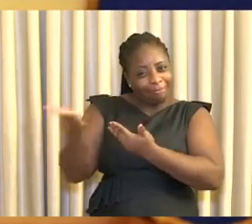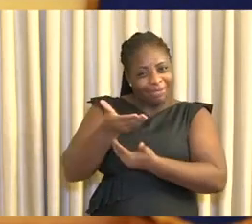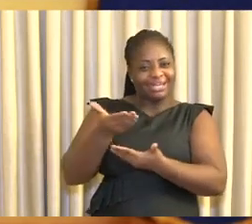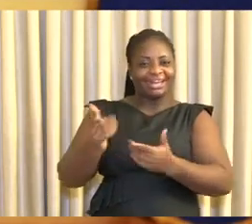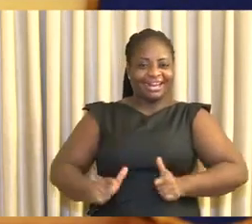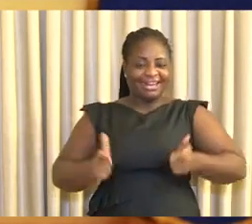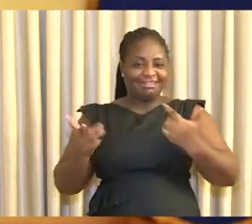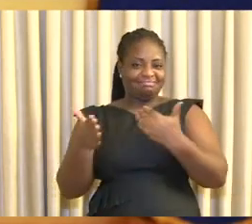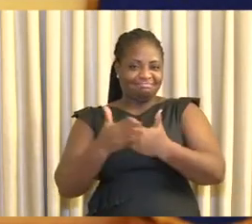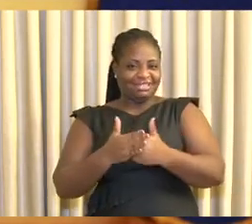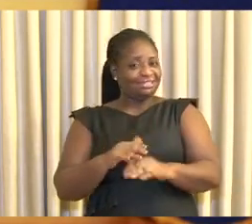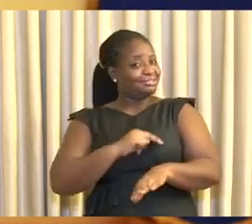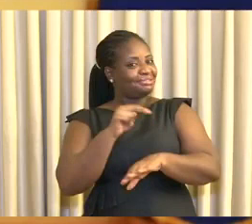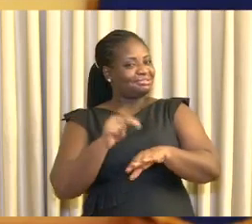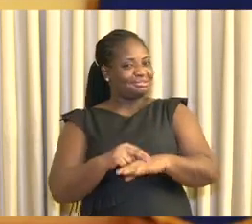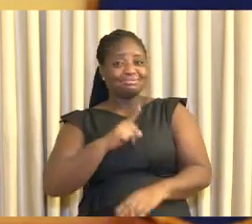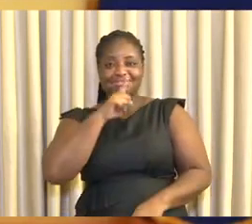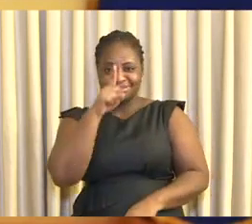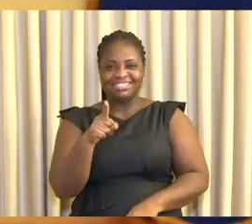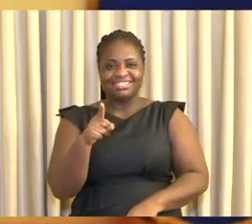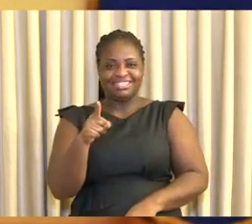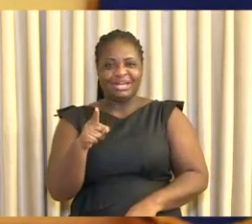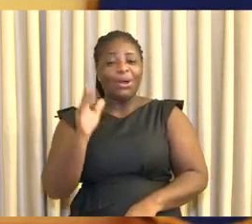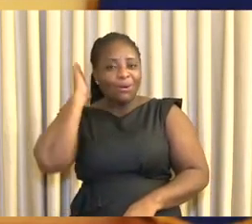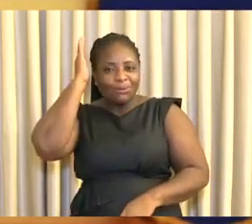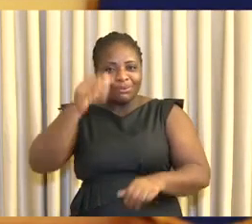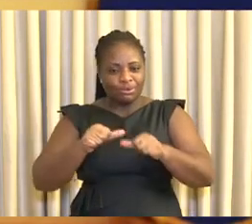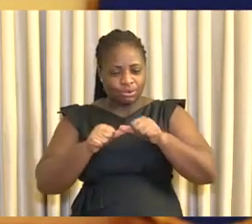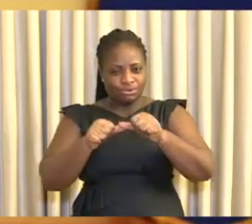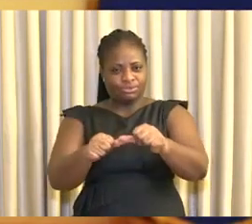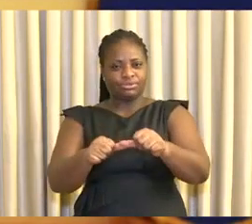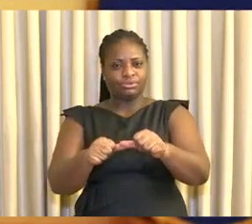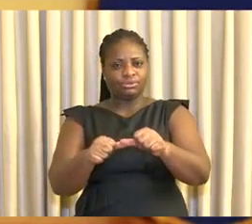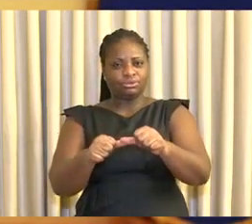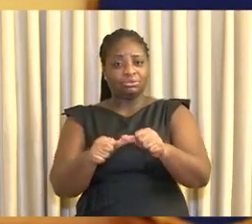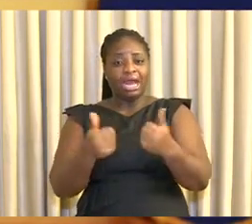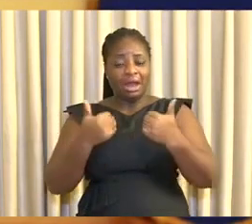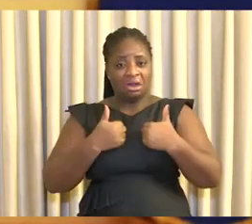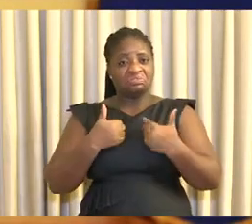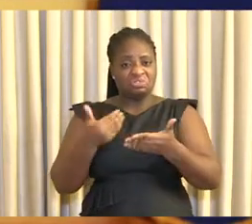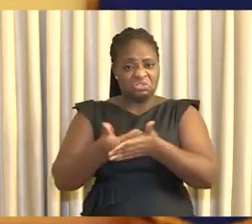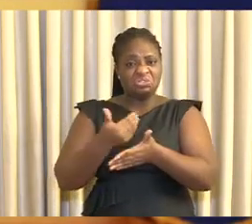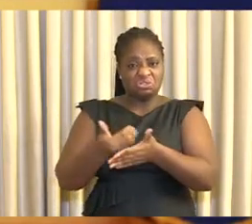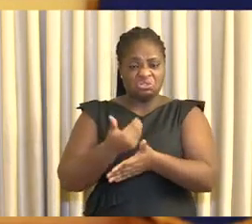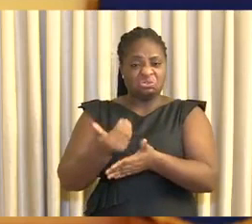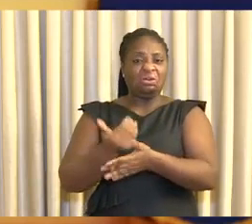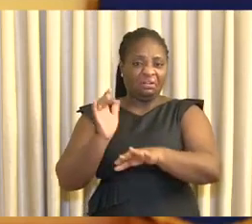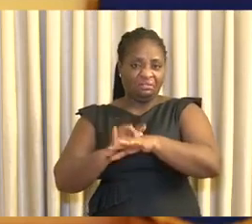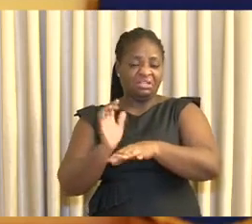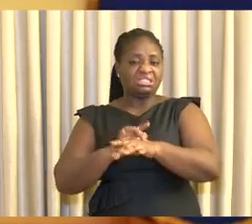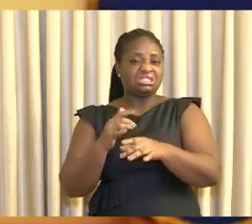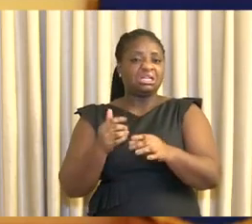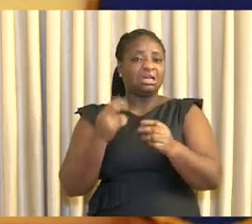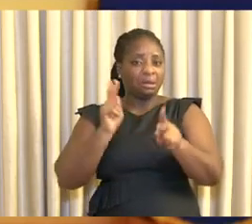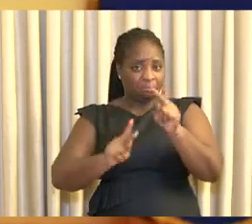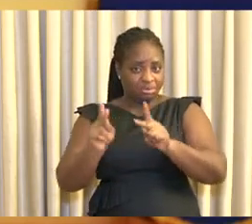normalcy. Definitely, we will continue to record new cases of infections, particularly